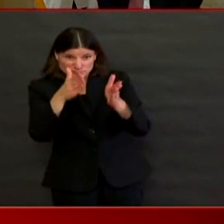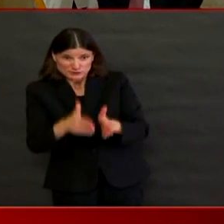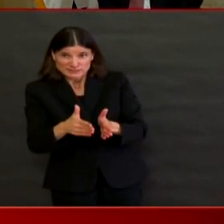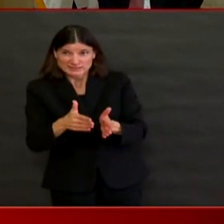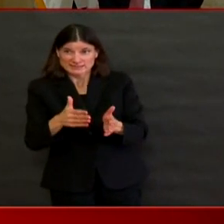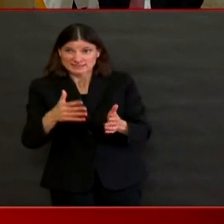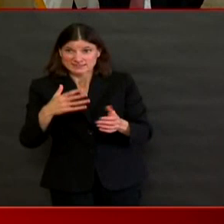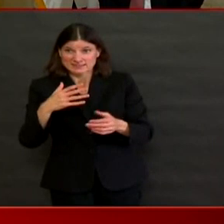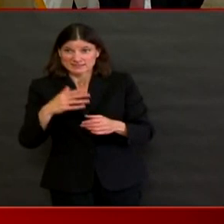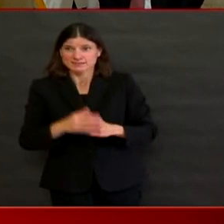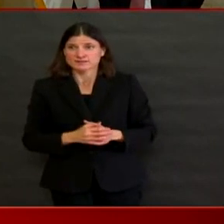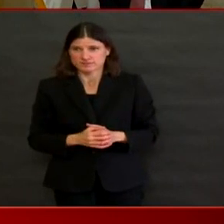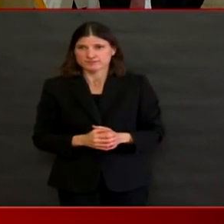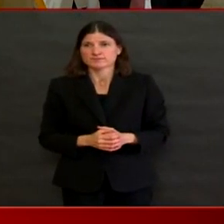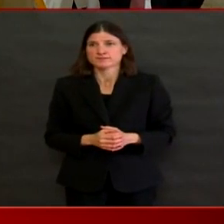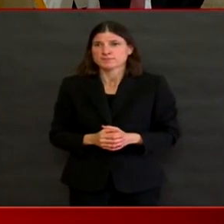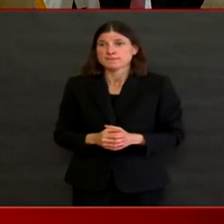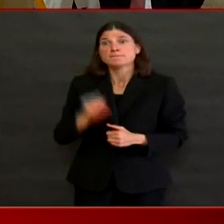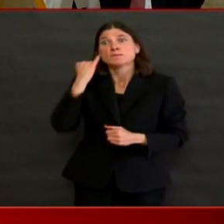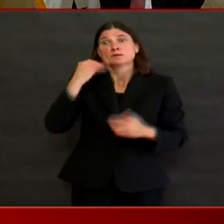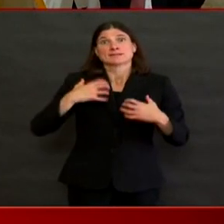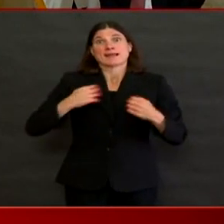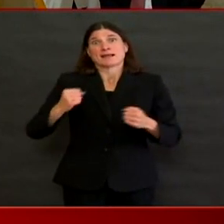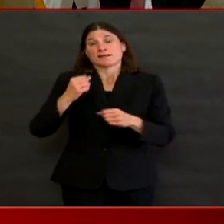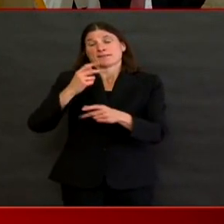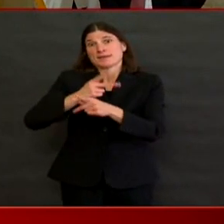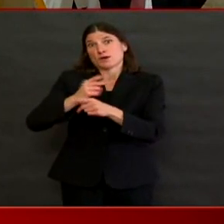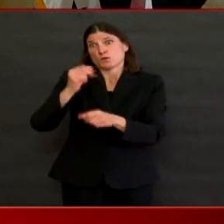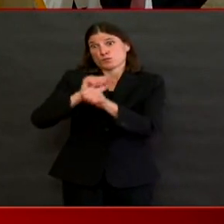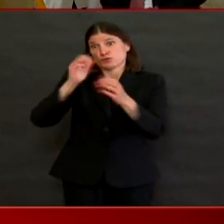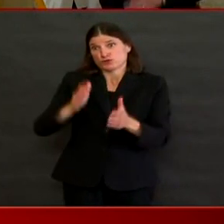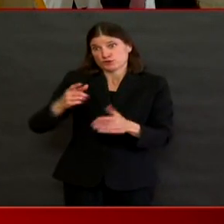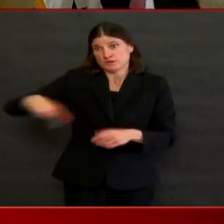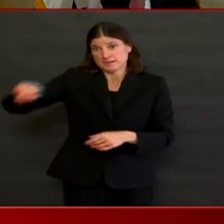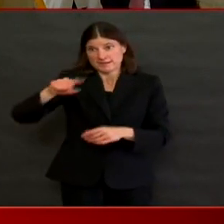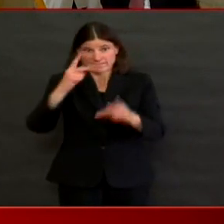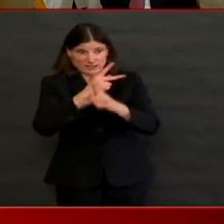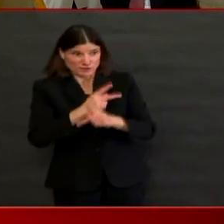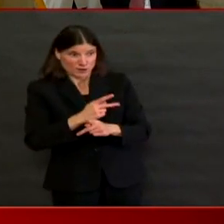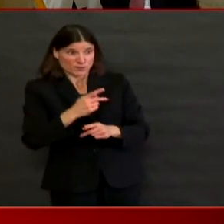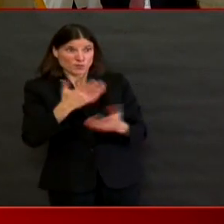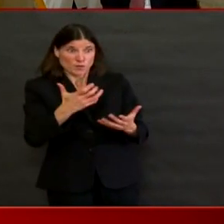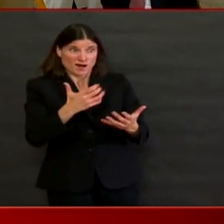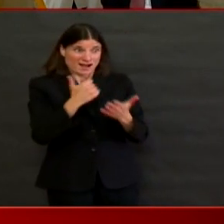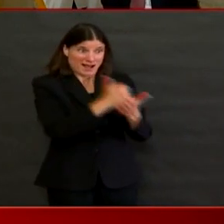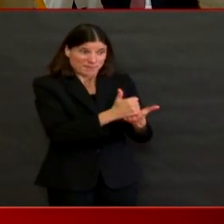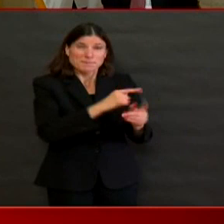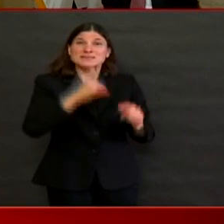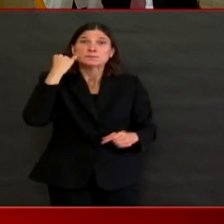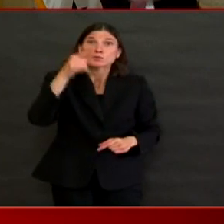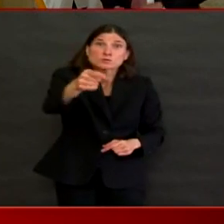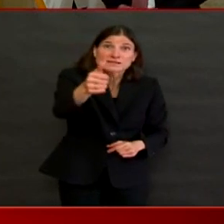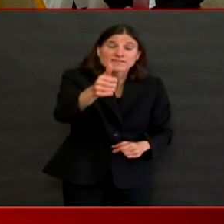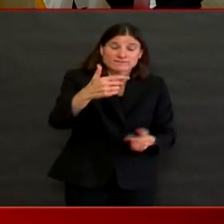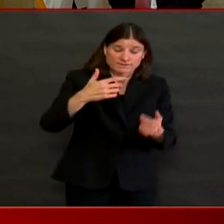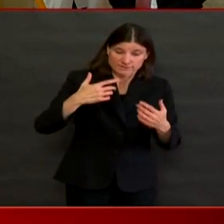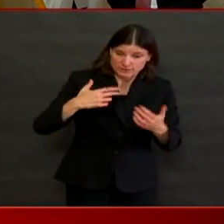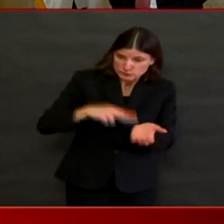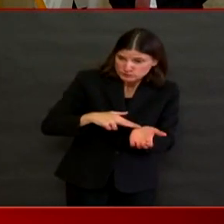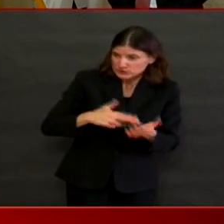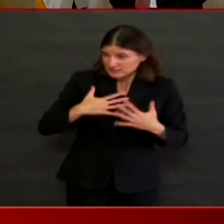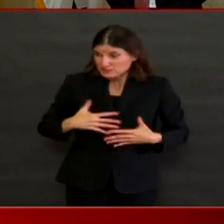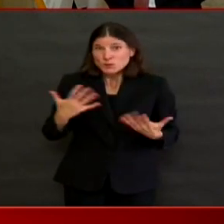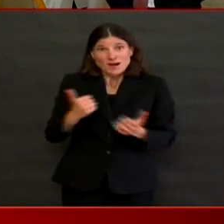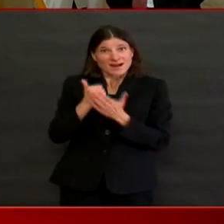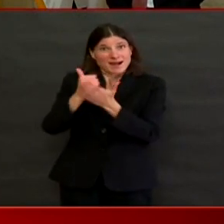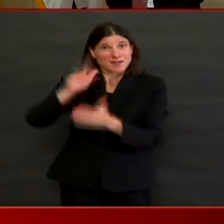We are looking to strike the balance between having symptoms, symptomatic health care workers stay home,